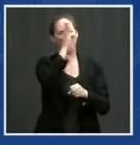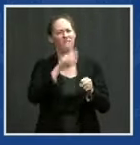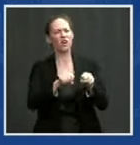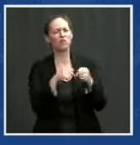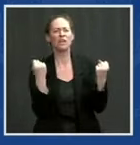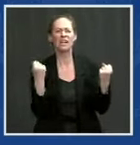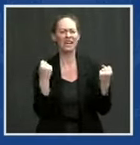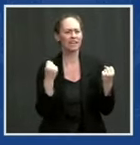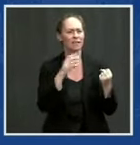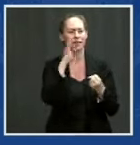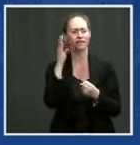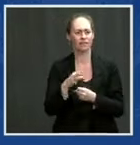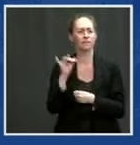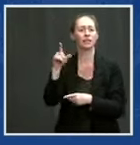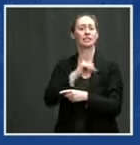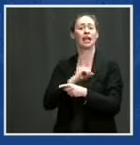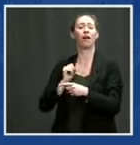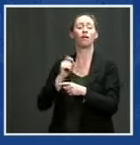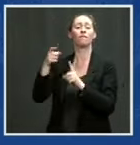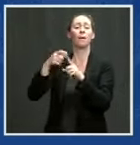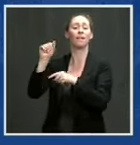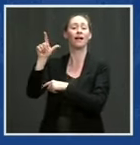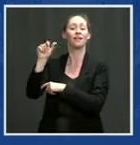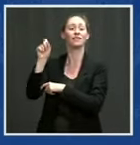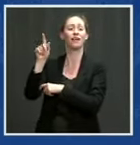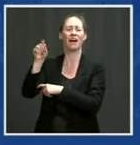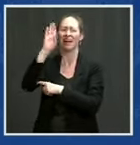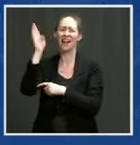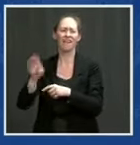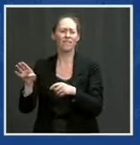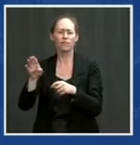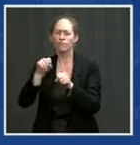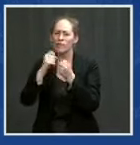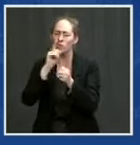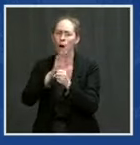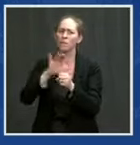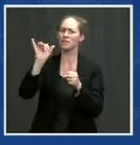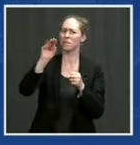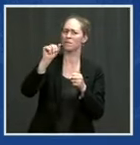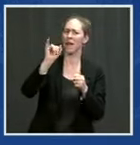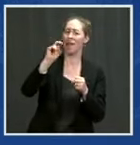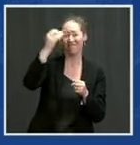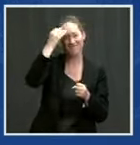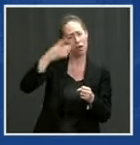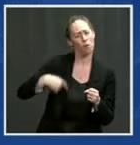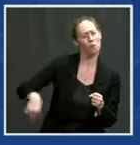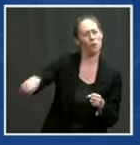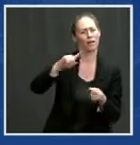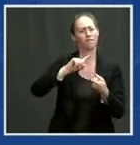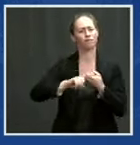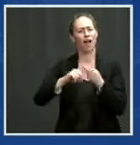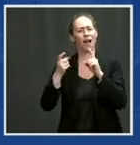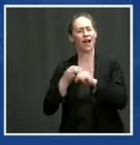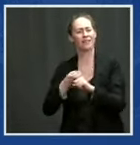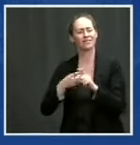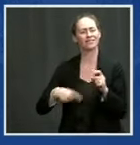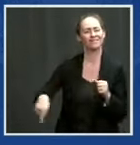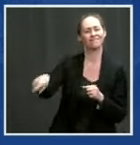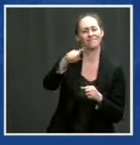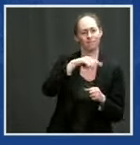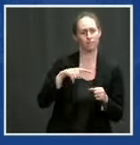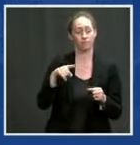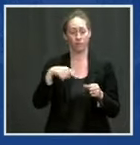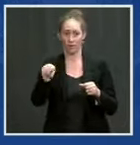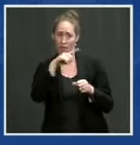from new hampshire they've never broken their word i'm from maine they've never broken a word from their friends and so the people i would was with today are people